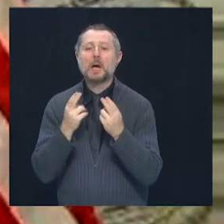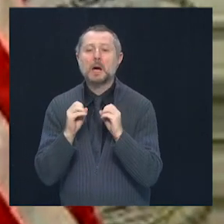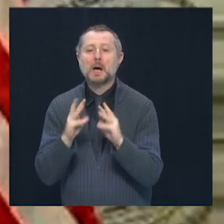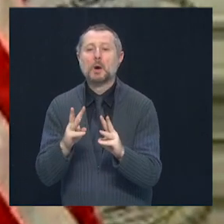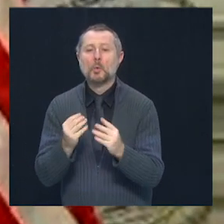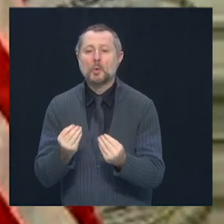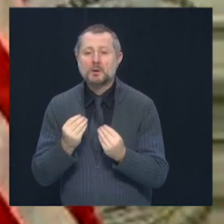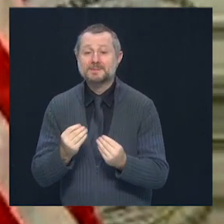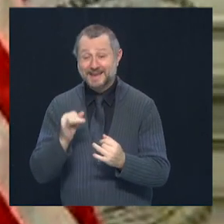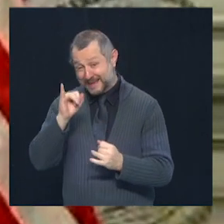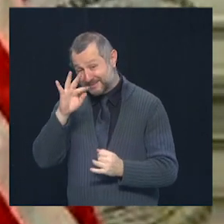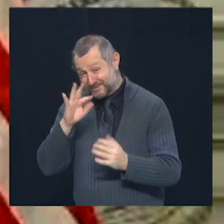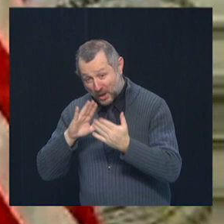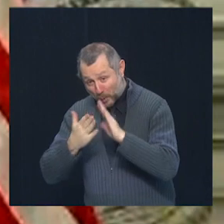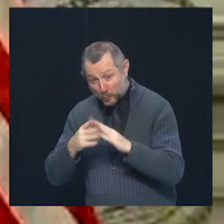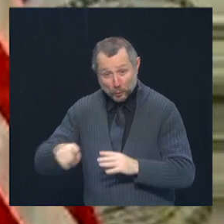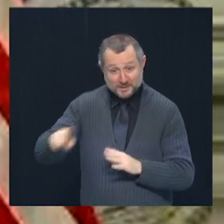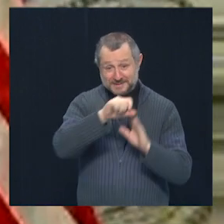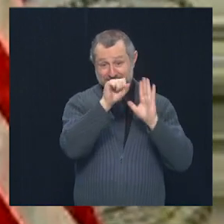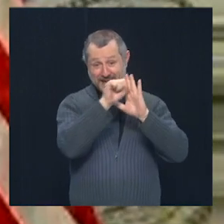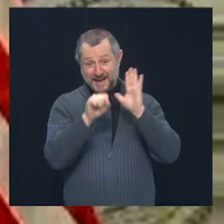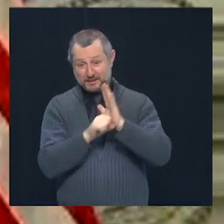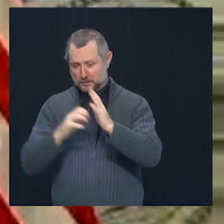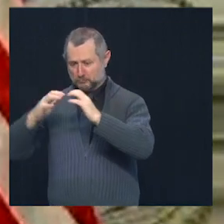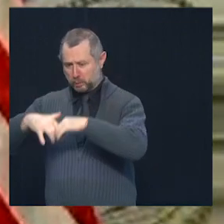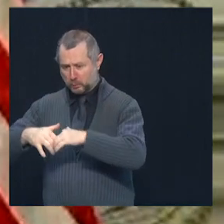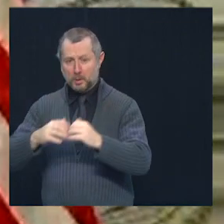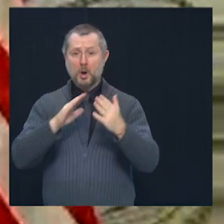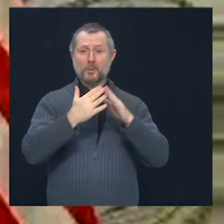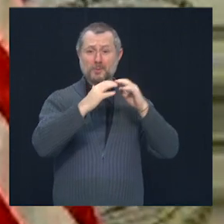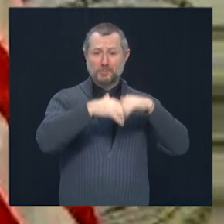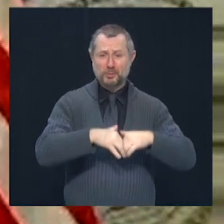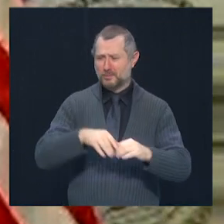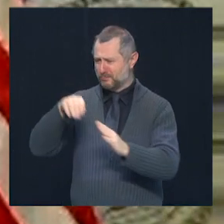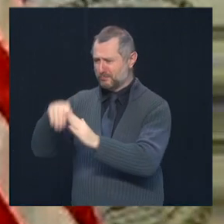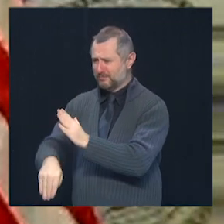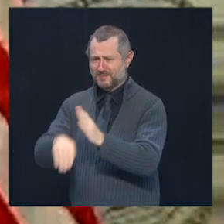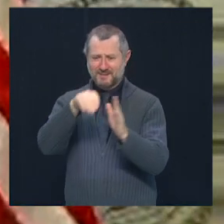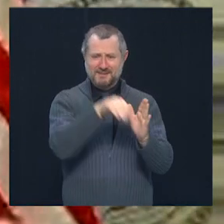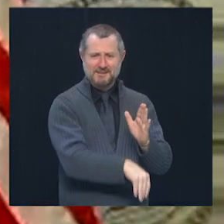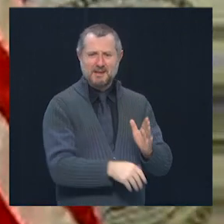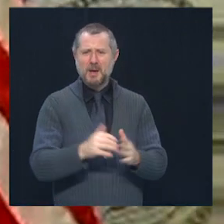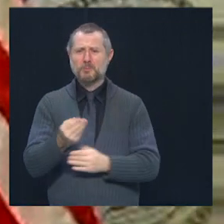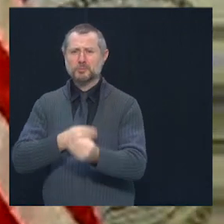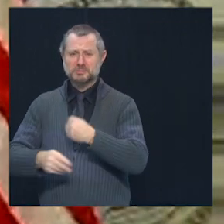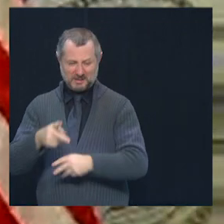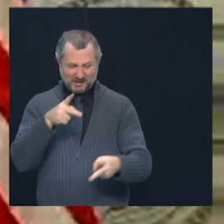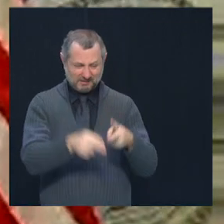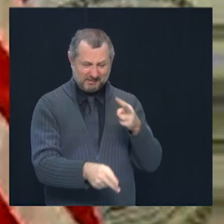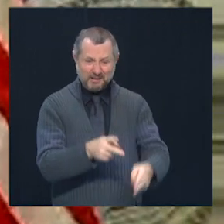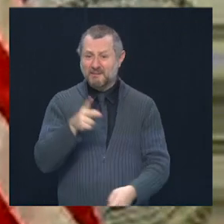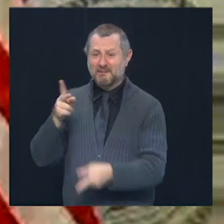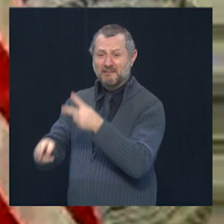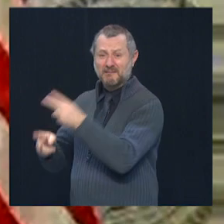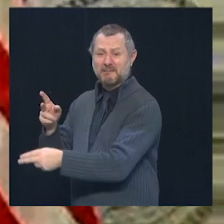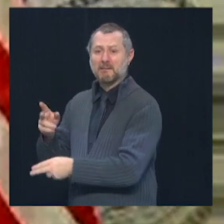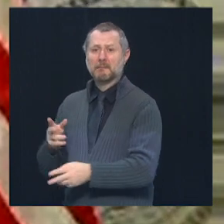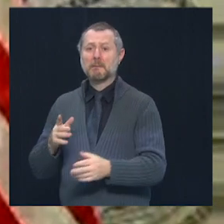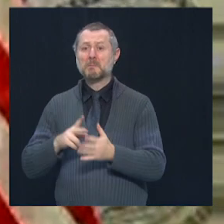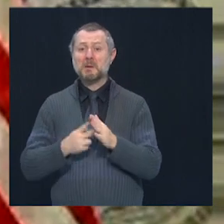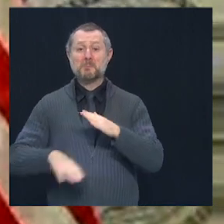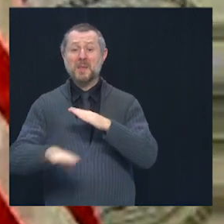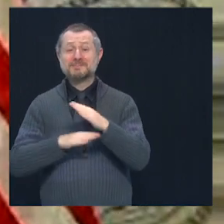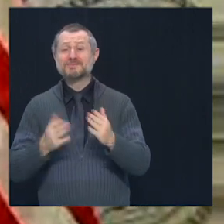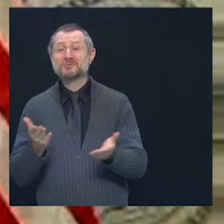and states are collapsing all around you if you can't provide basic services if you cut basic services you cut